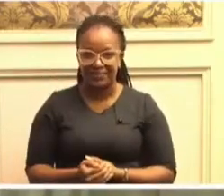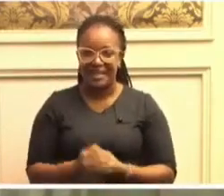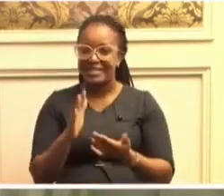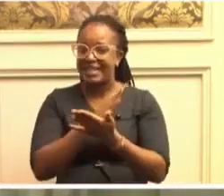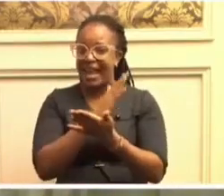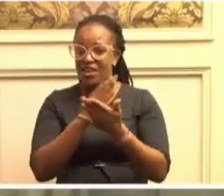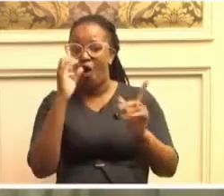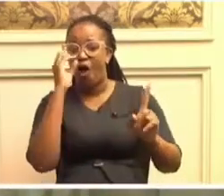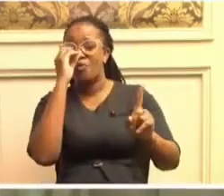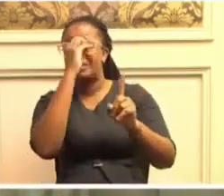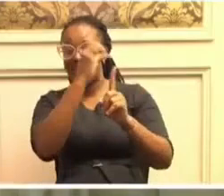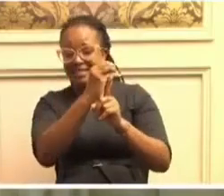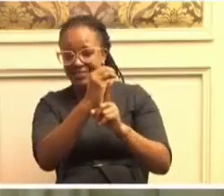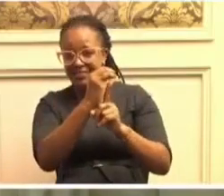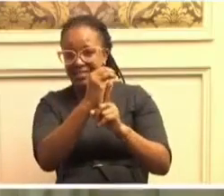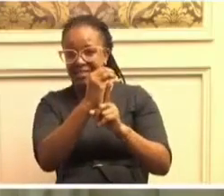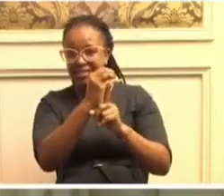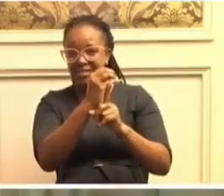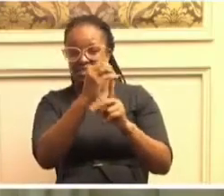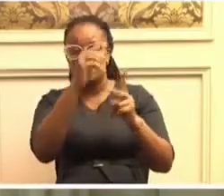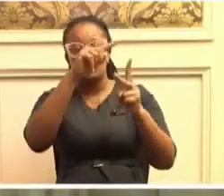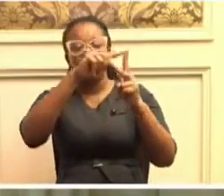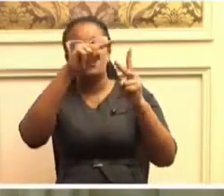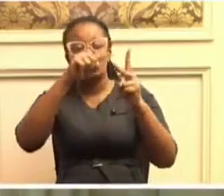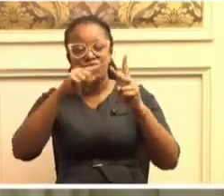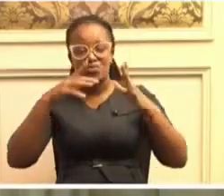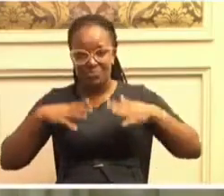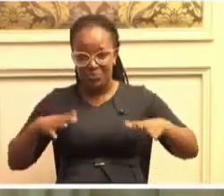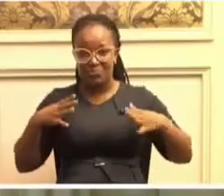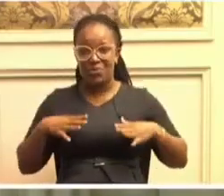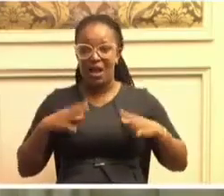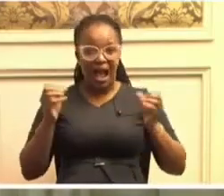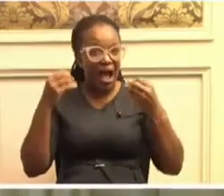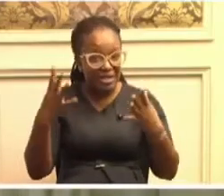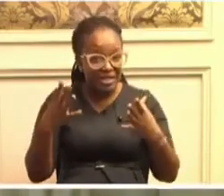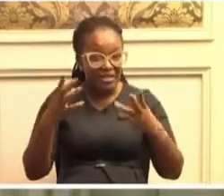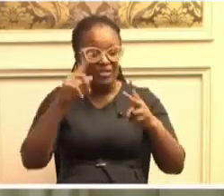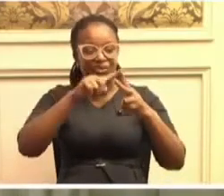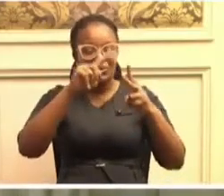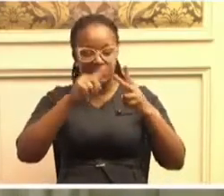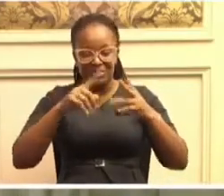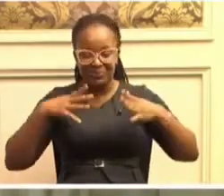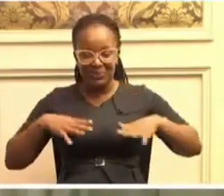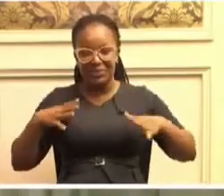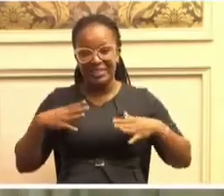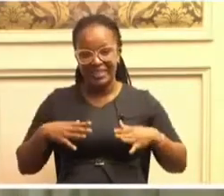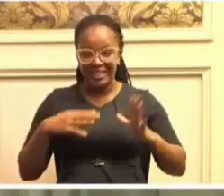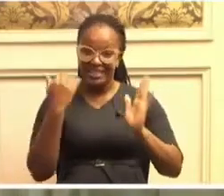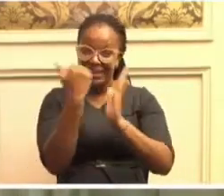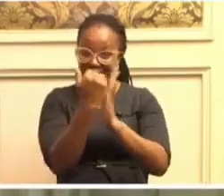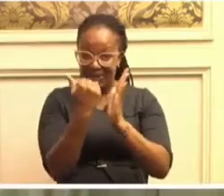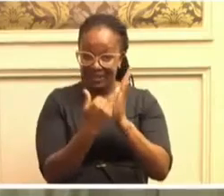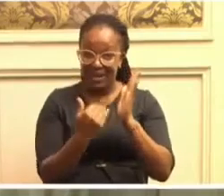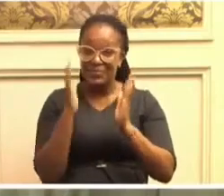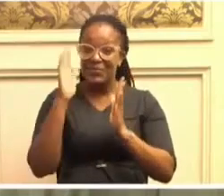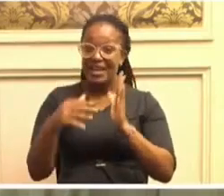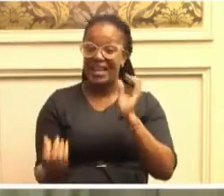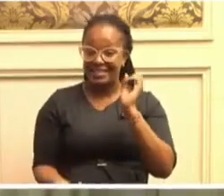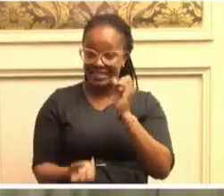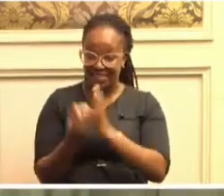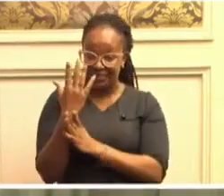How many of them? Two individuals. The program shall establish an office